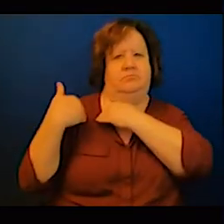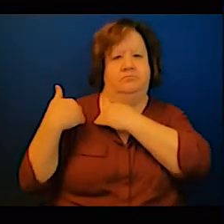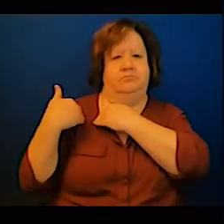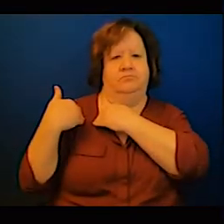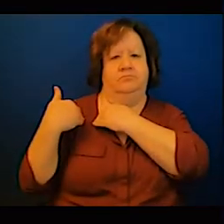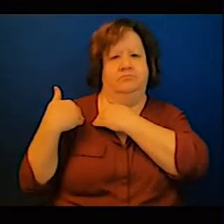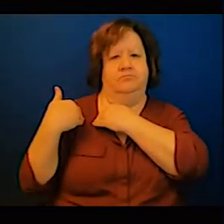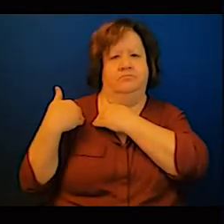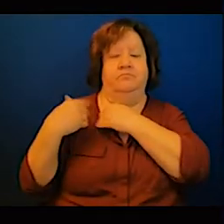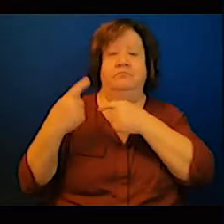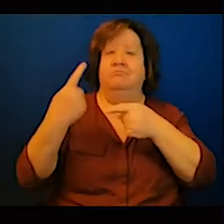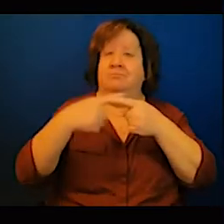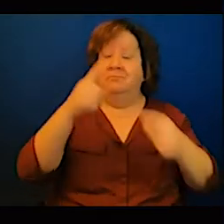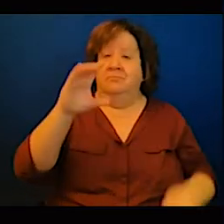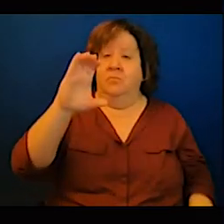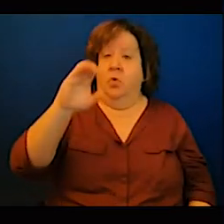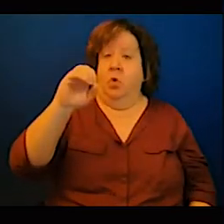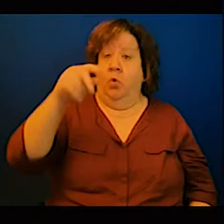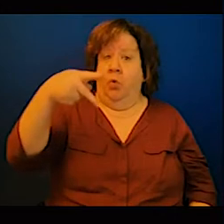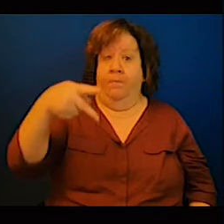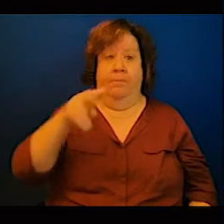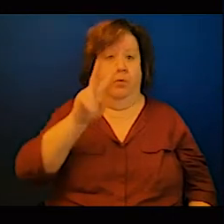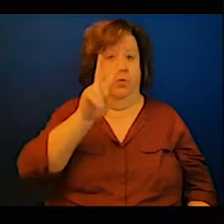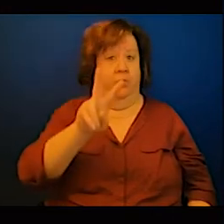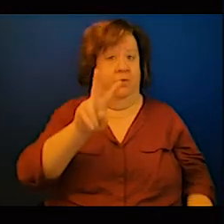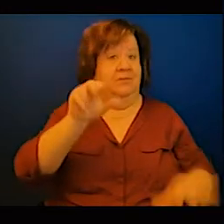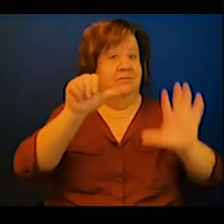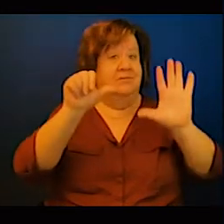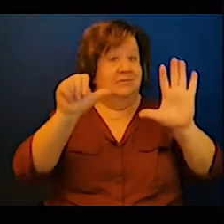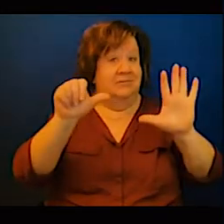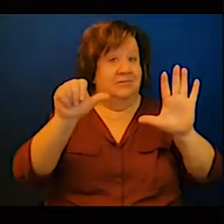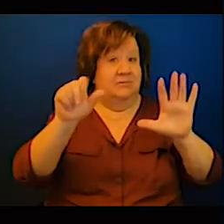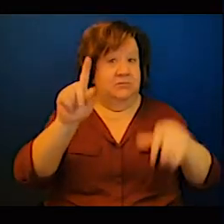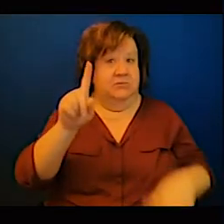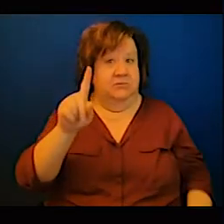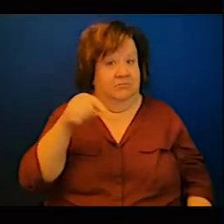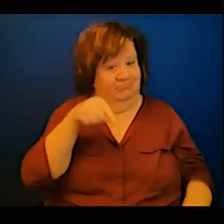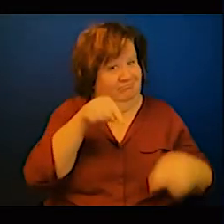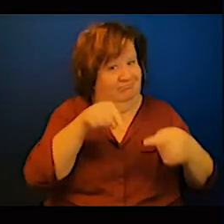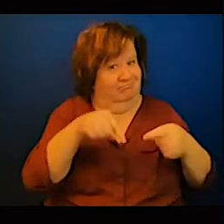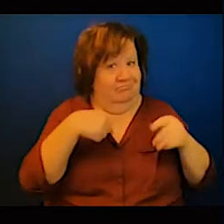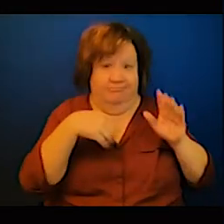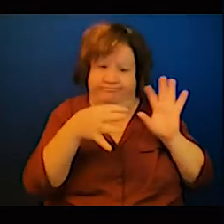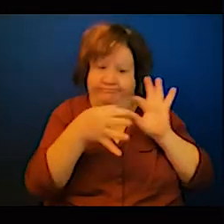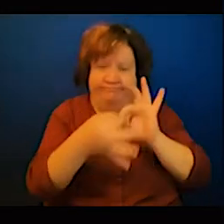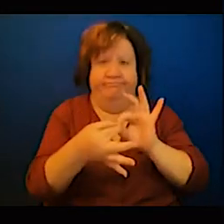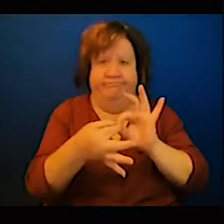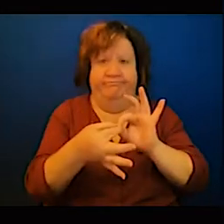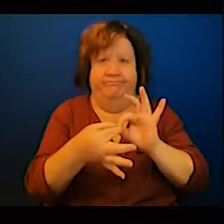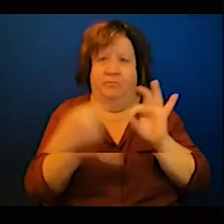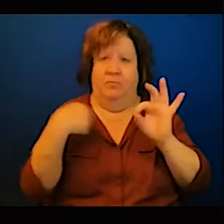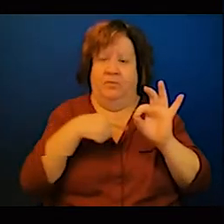making. Try to reduce energy water use through efficient operations and mechanisms.